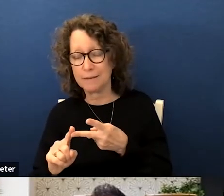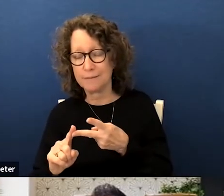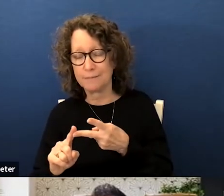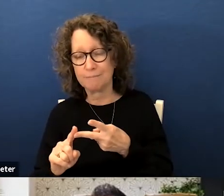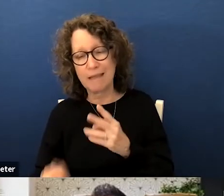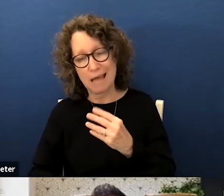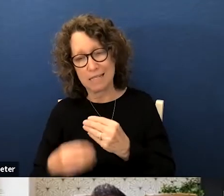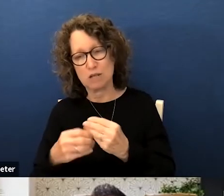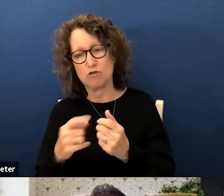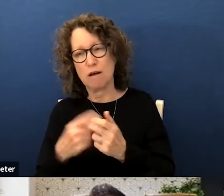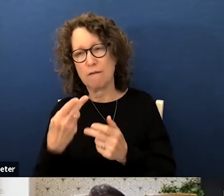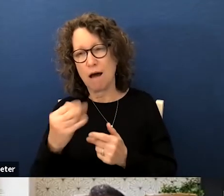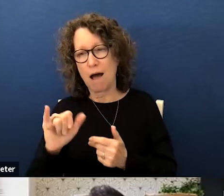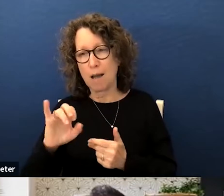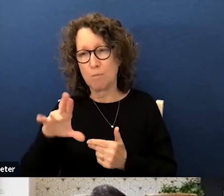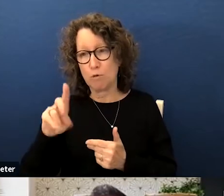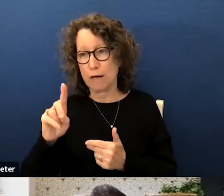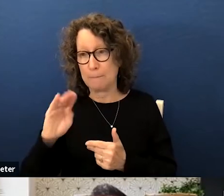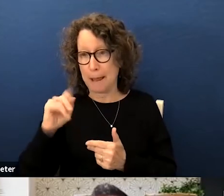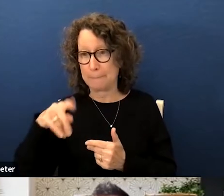the addition of hybrid maps